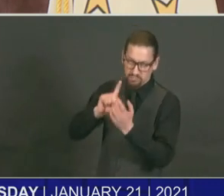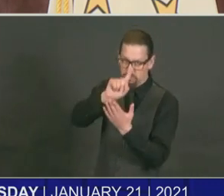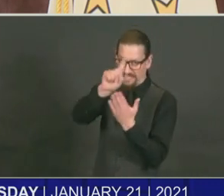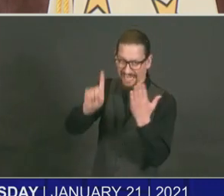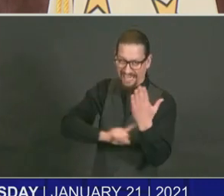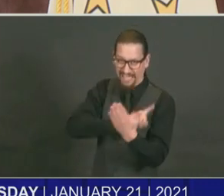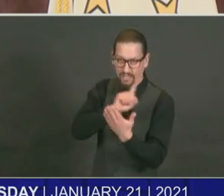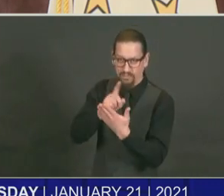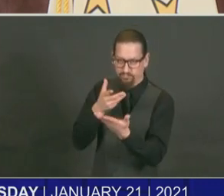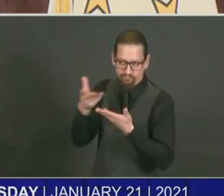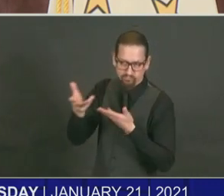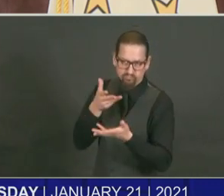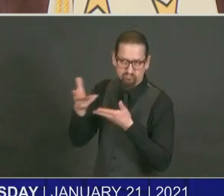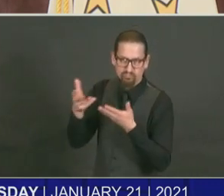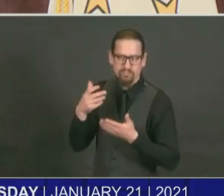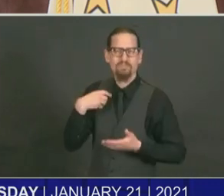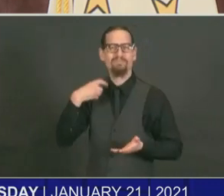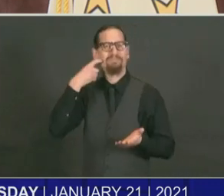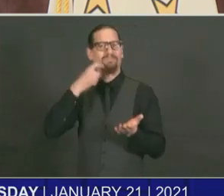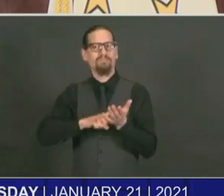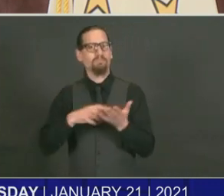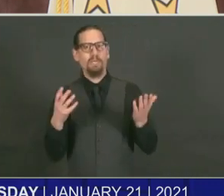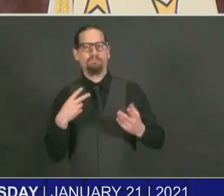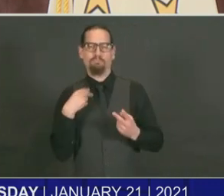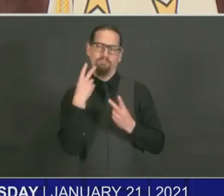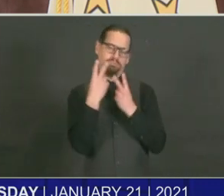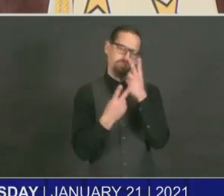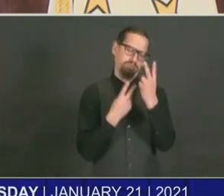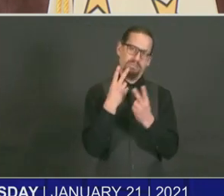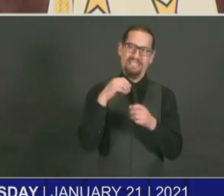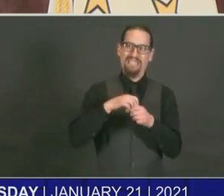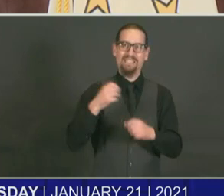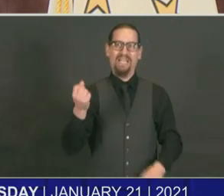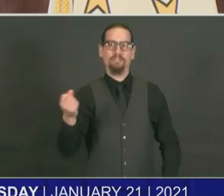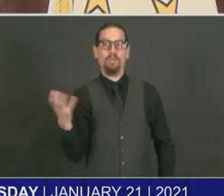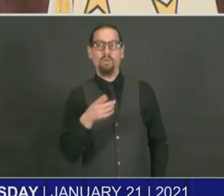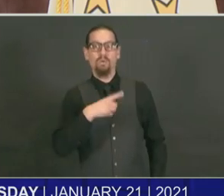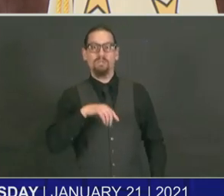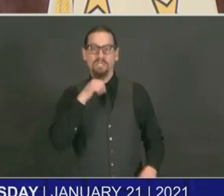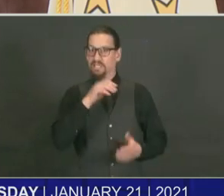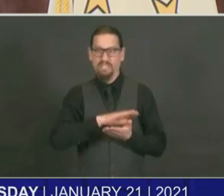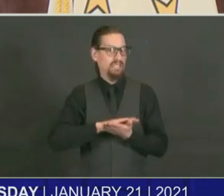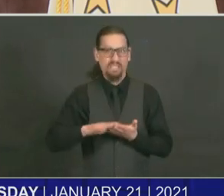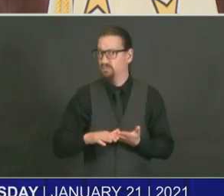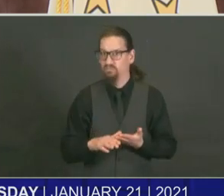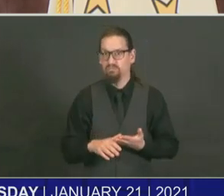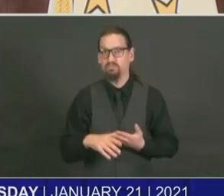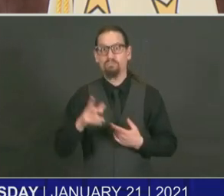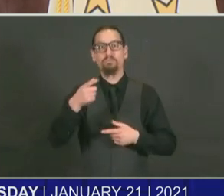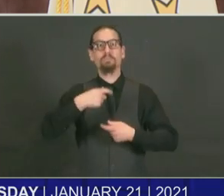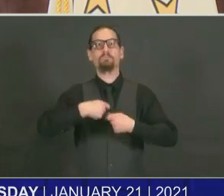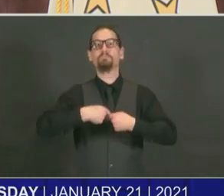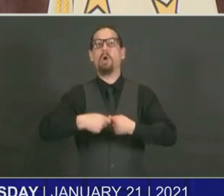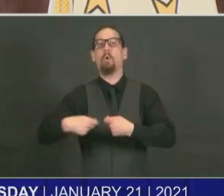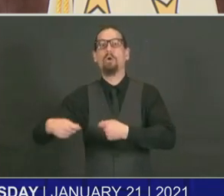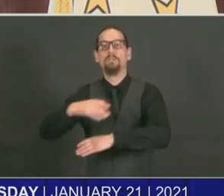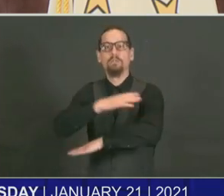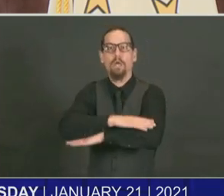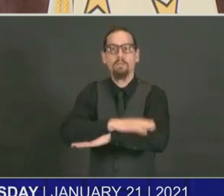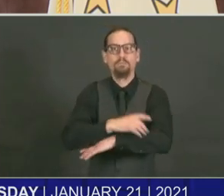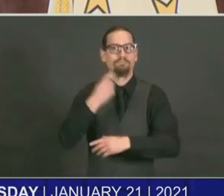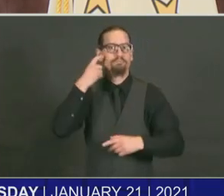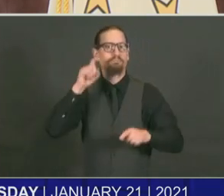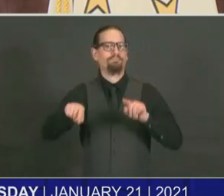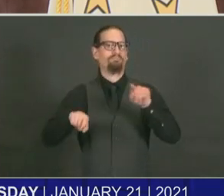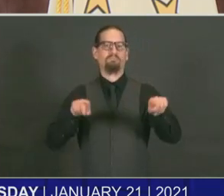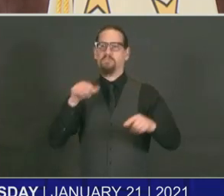uncleaned, throughout the entire day. Used Kentucky fried chicken wipes from a closed KFC. Incredibly enough have been used as sanitary wipes. The